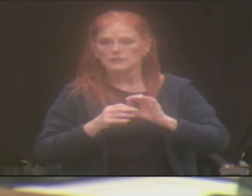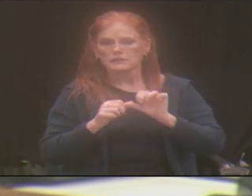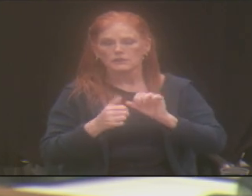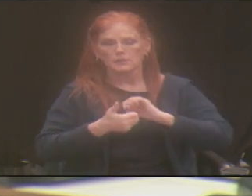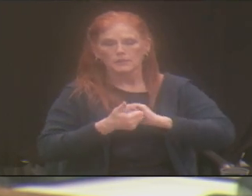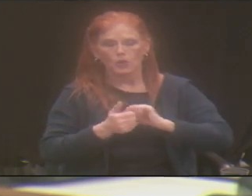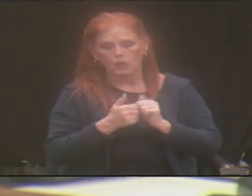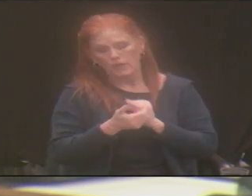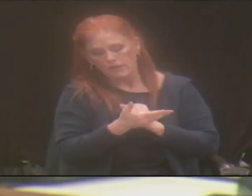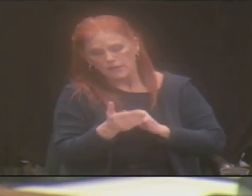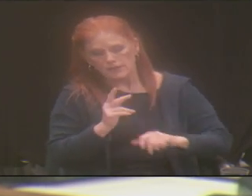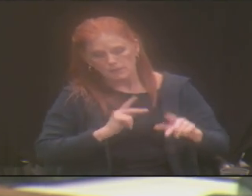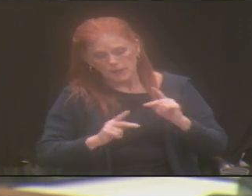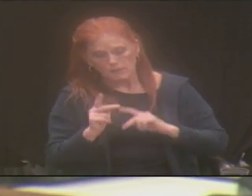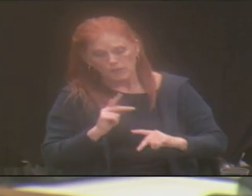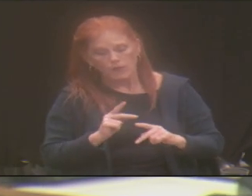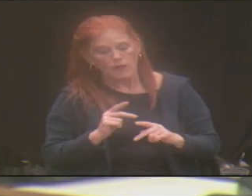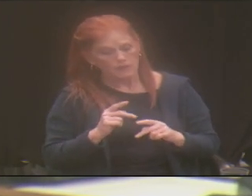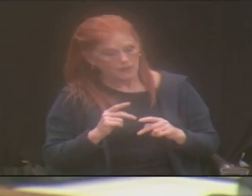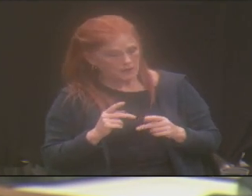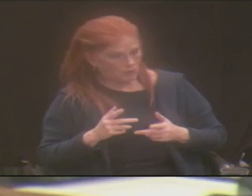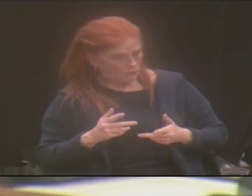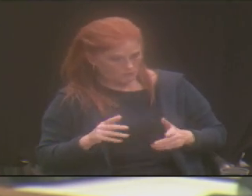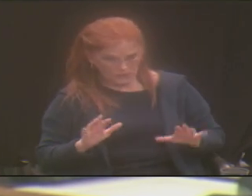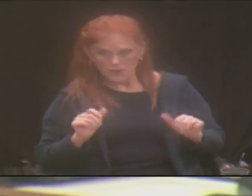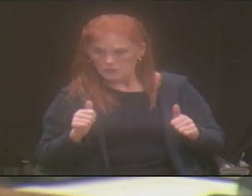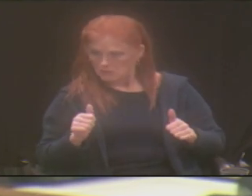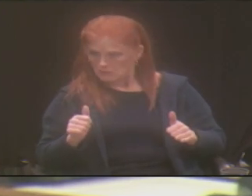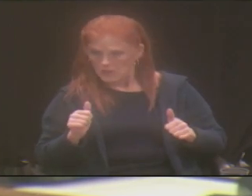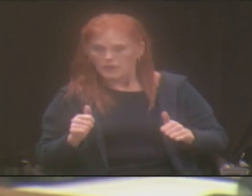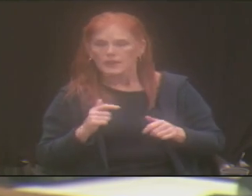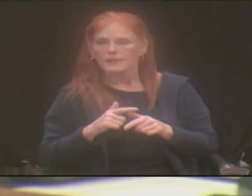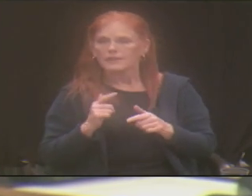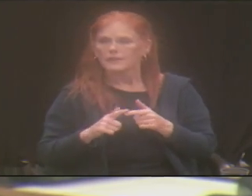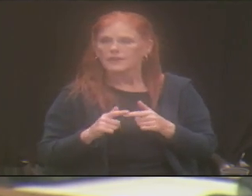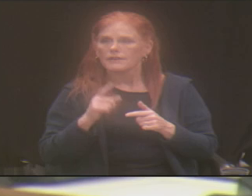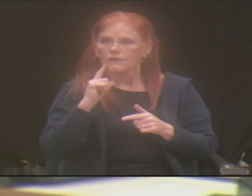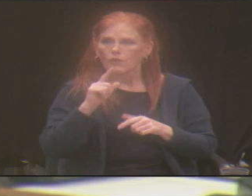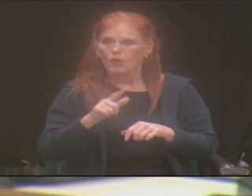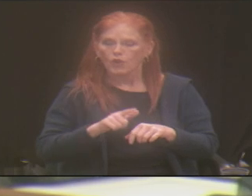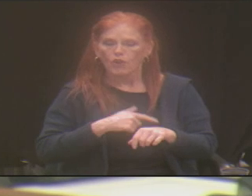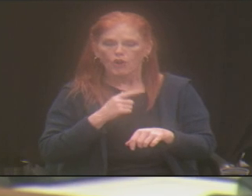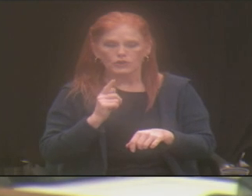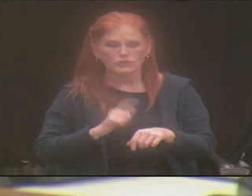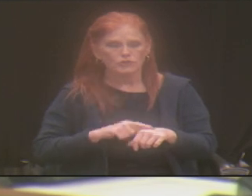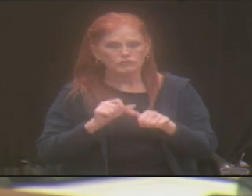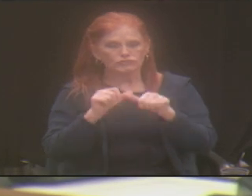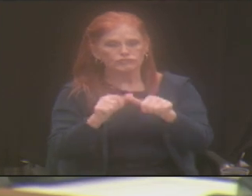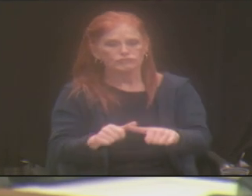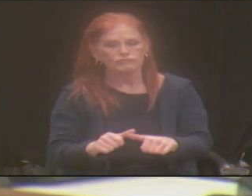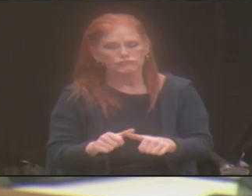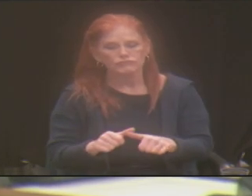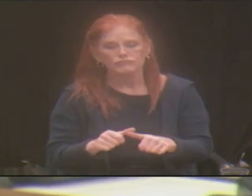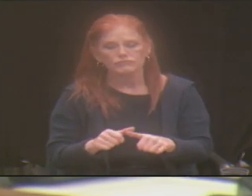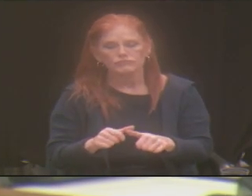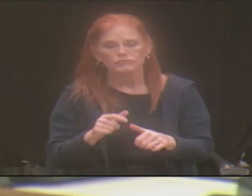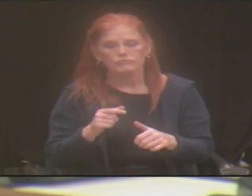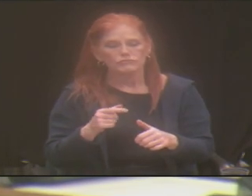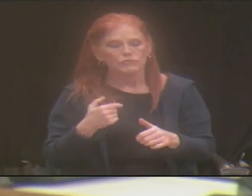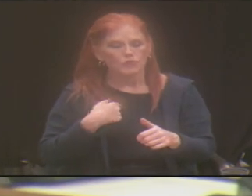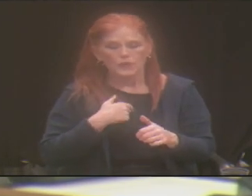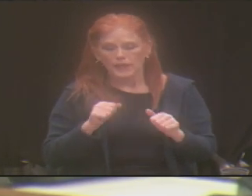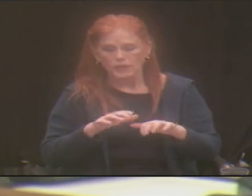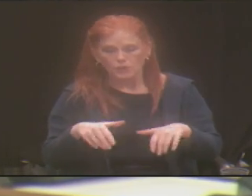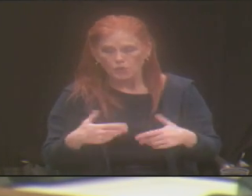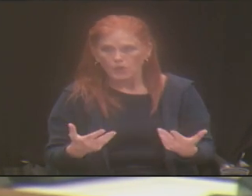individuals? And then when that got done, okay, what can we look at for longevity? For what can we do? So